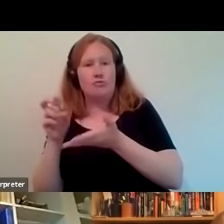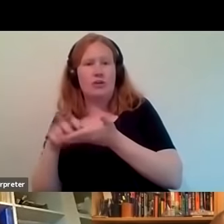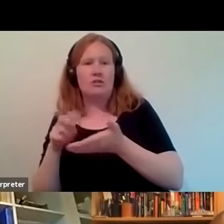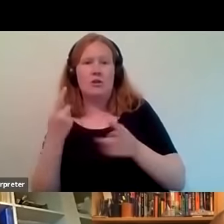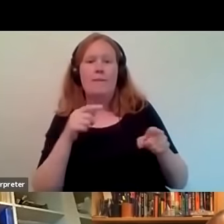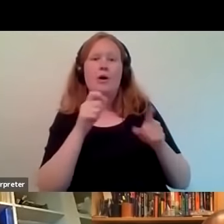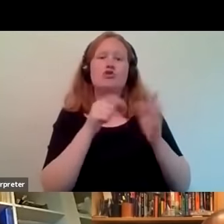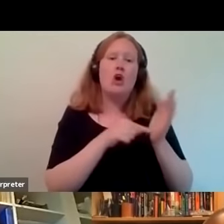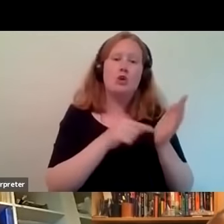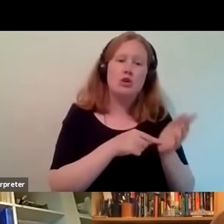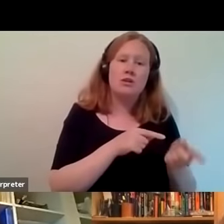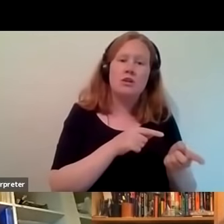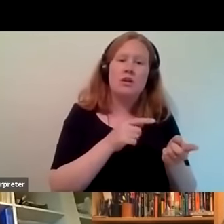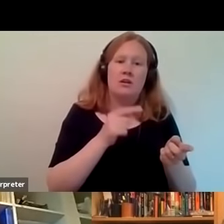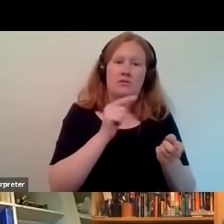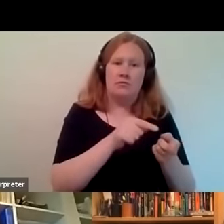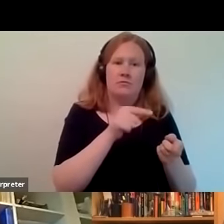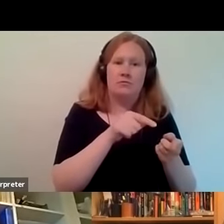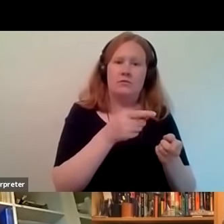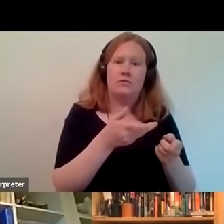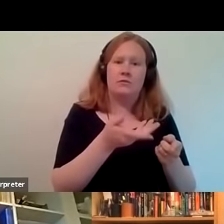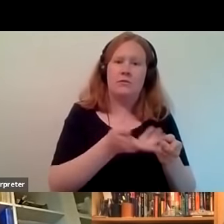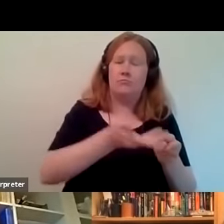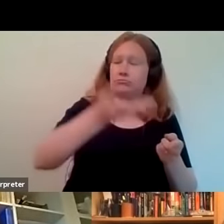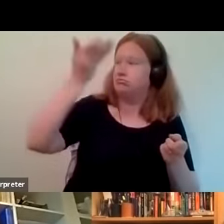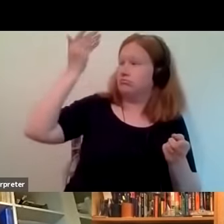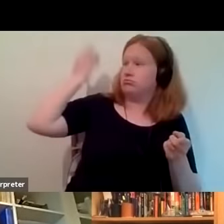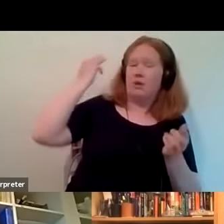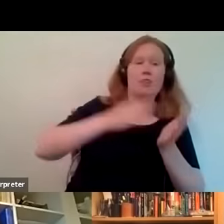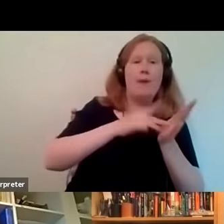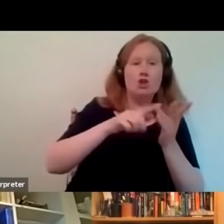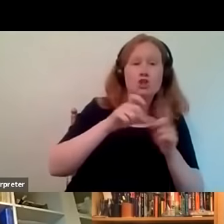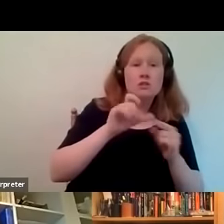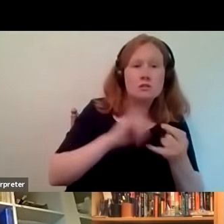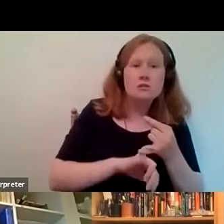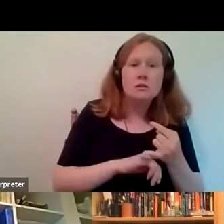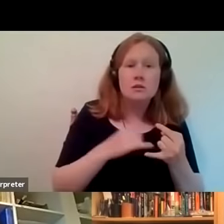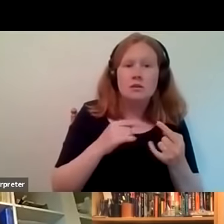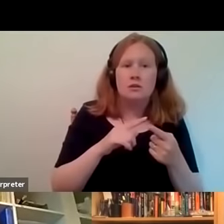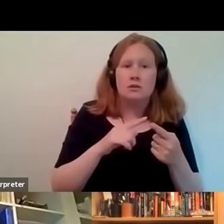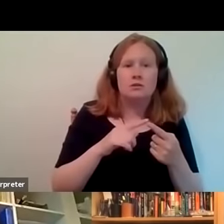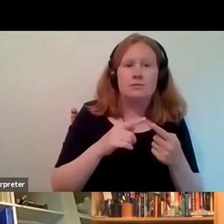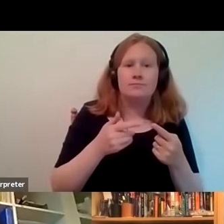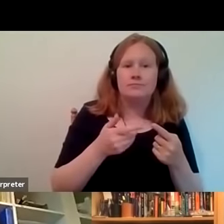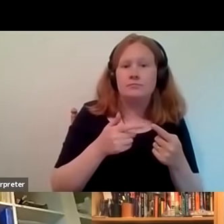counterculture that goes all the way back to uh the mods um the uh